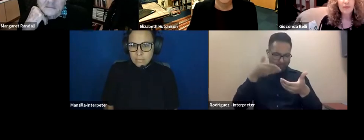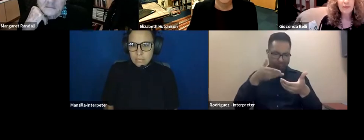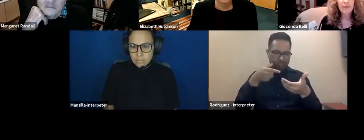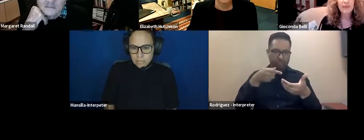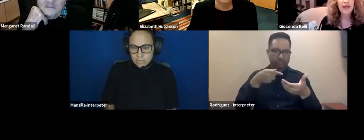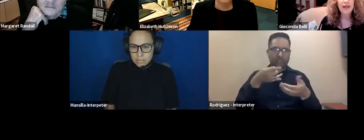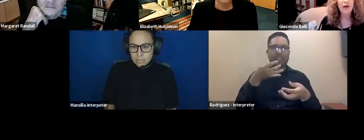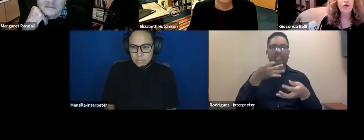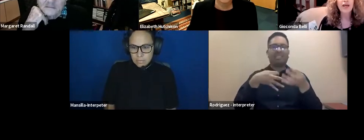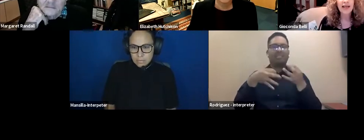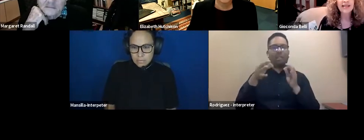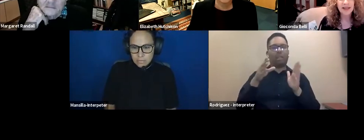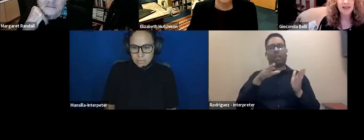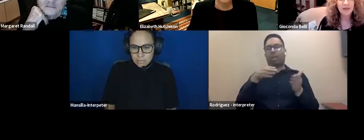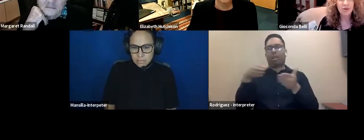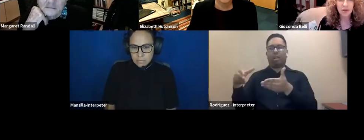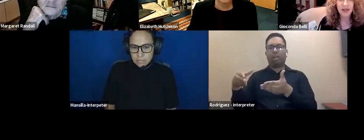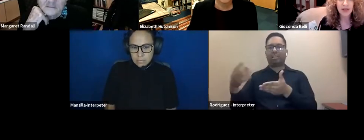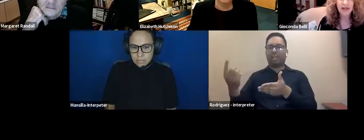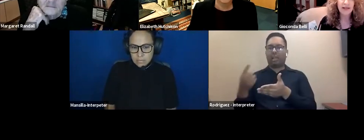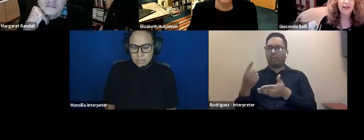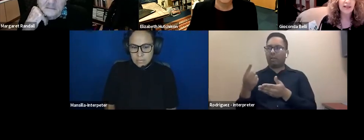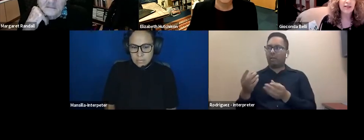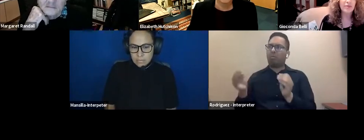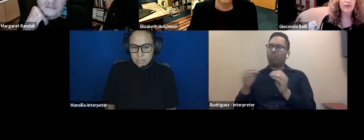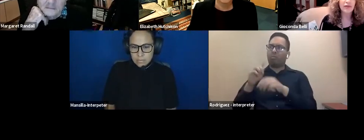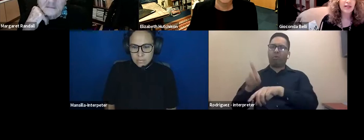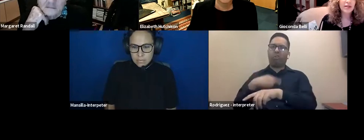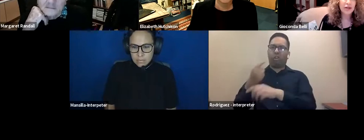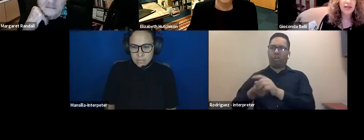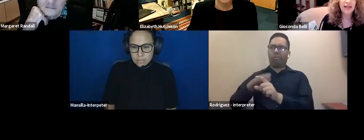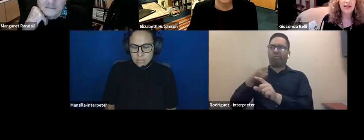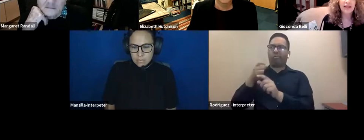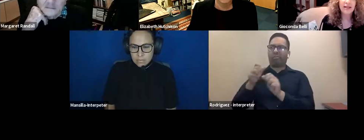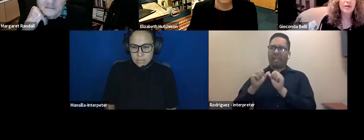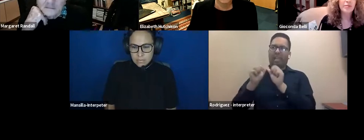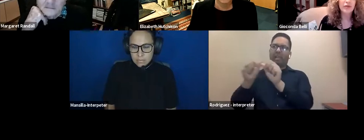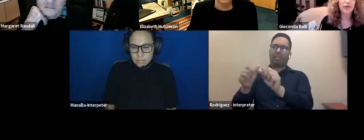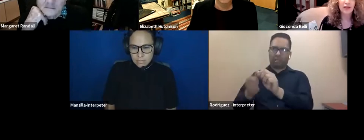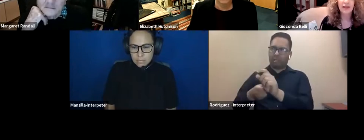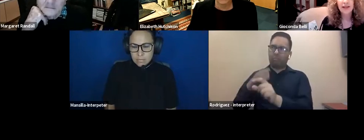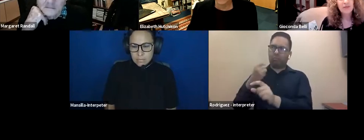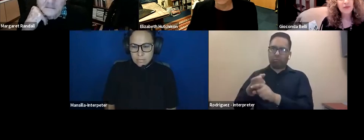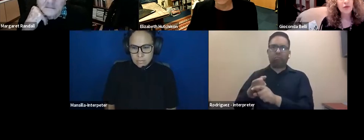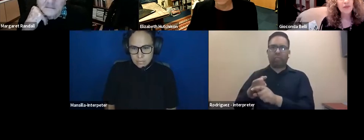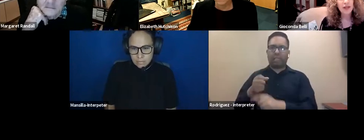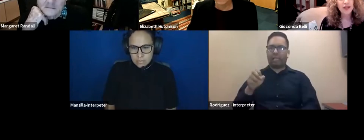more long-lasting endeavors in terms of study, and in terms of